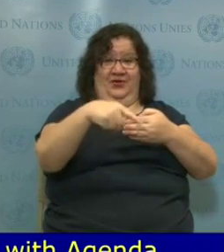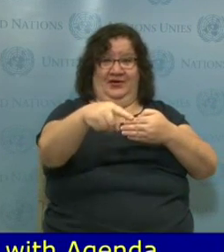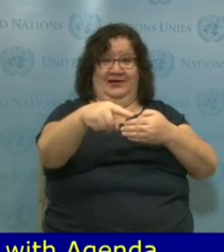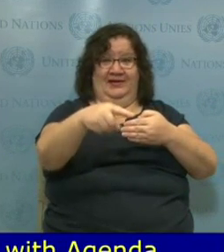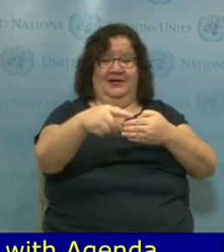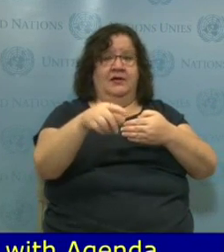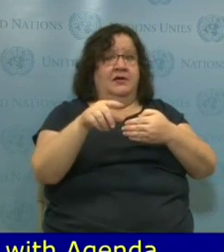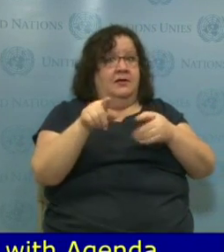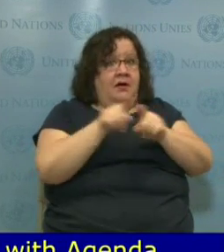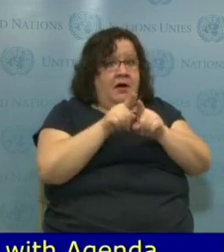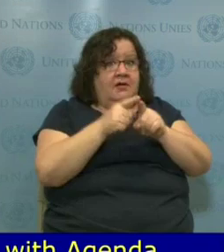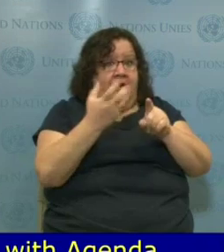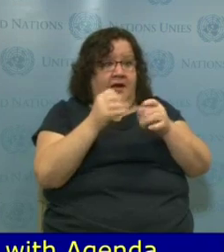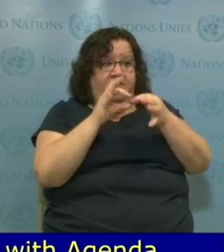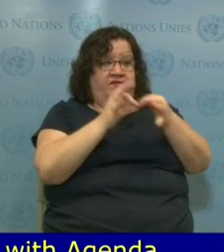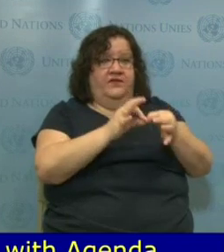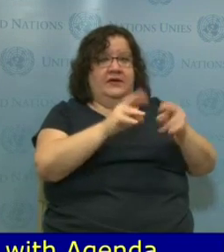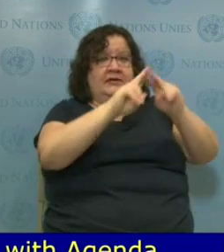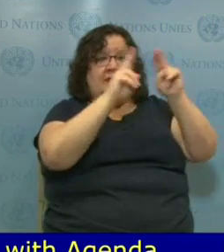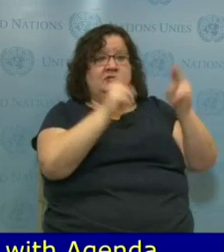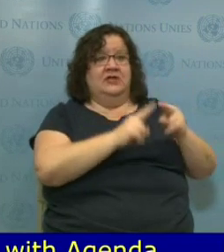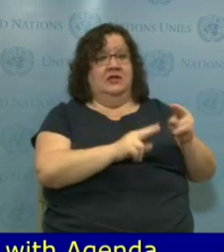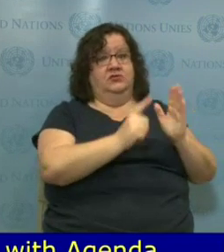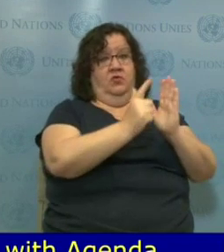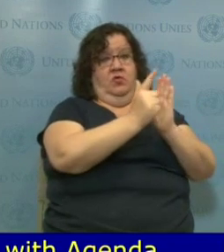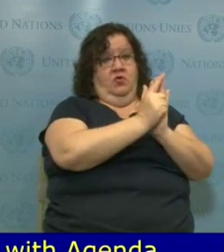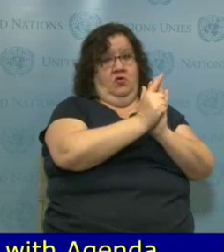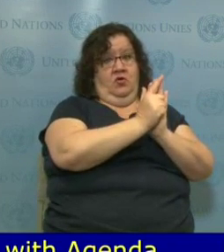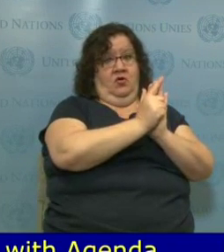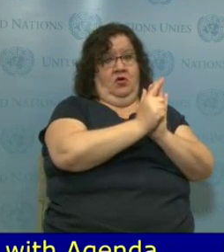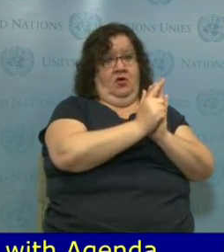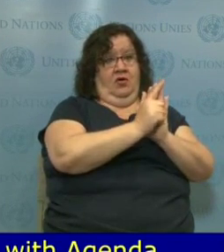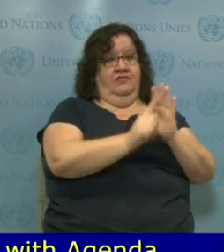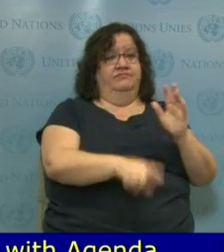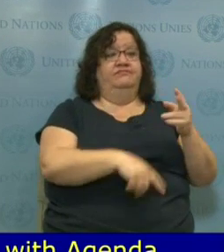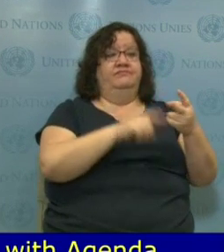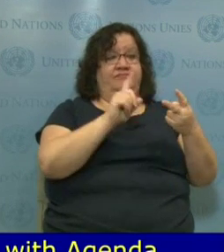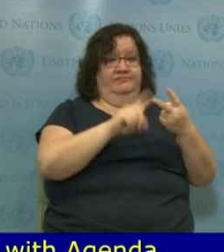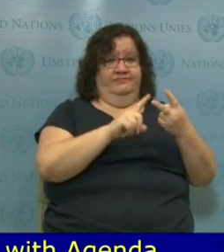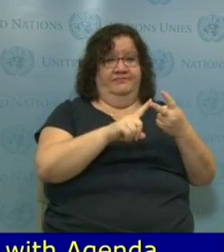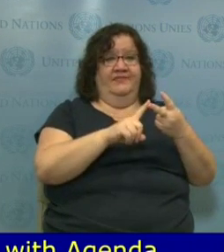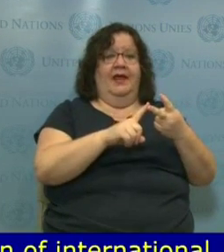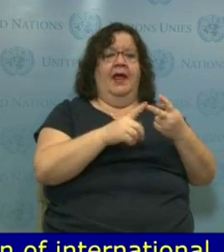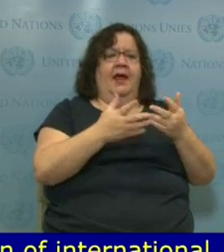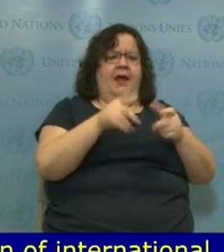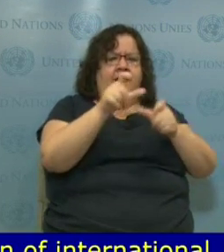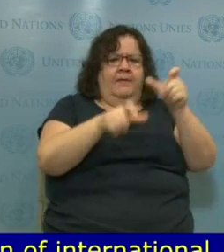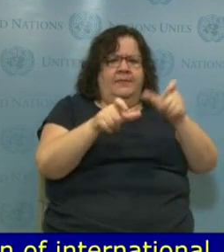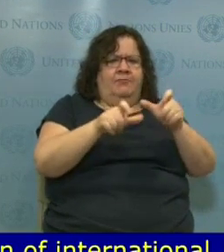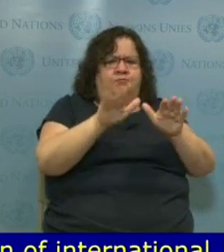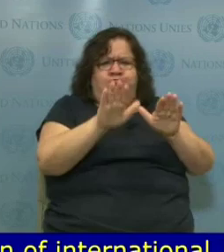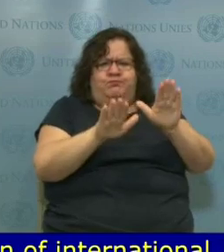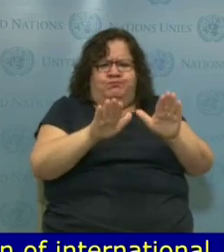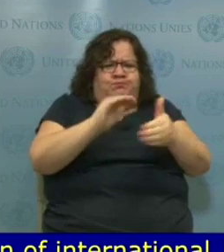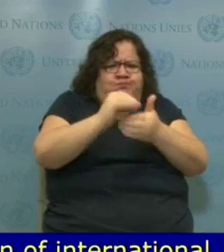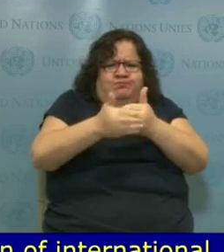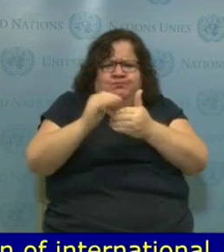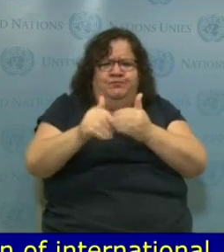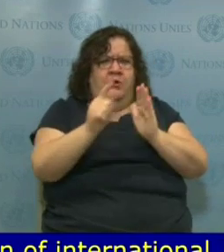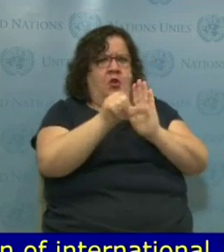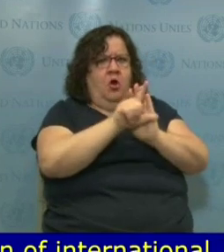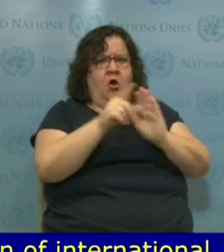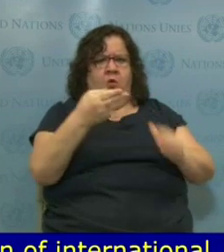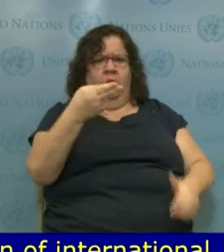and in order to specifically ensure that all disabled people who find